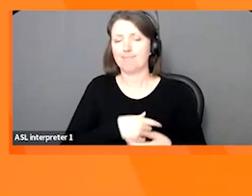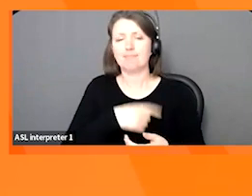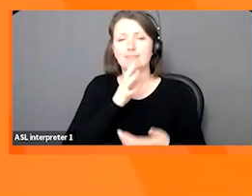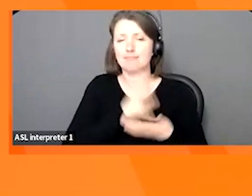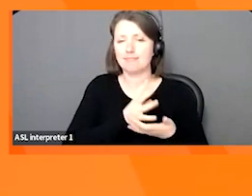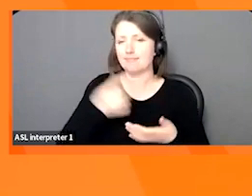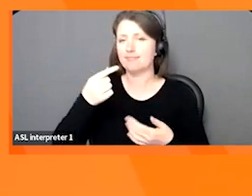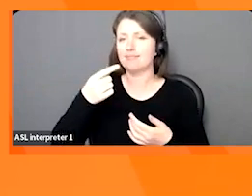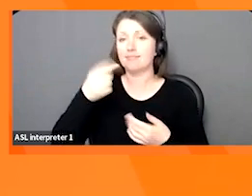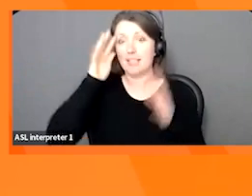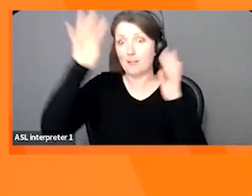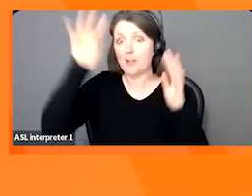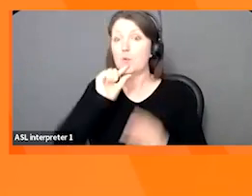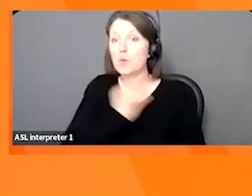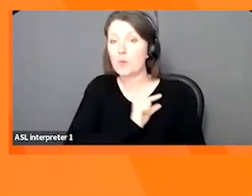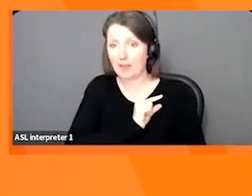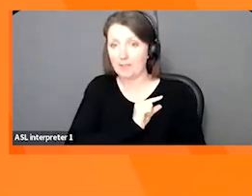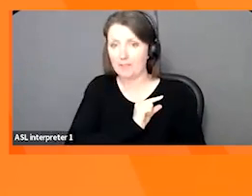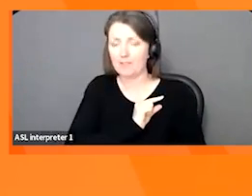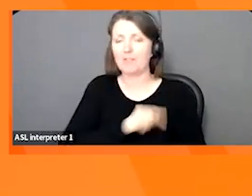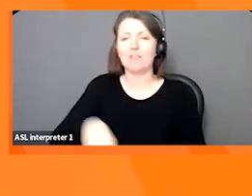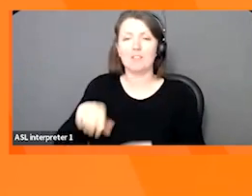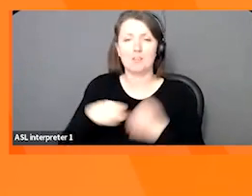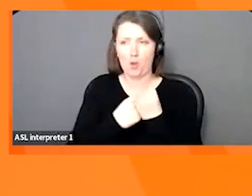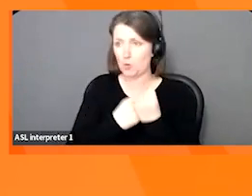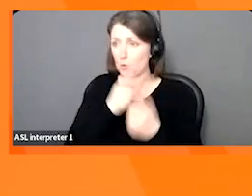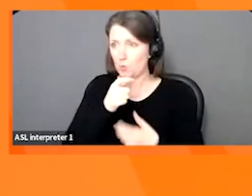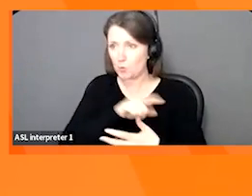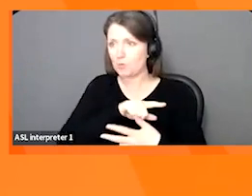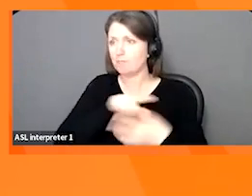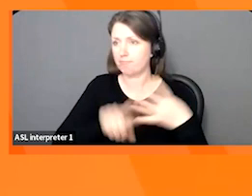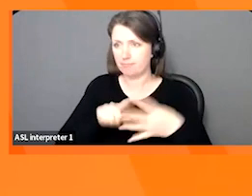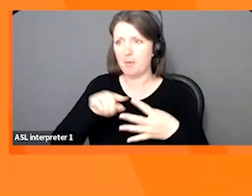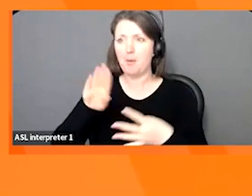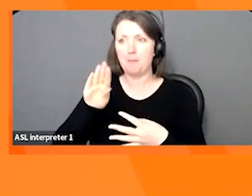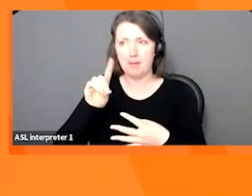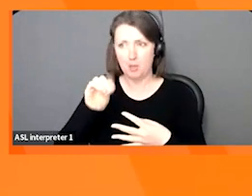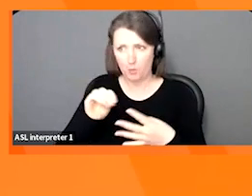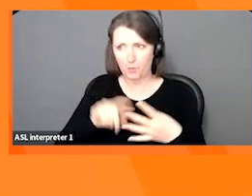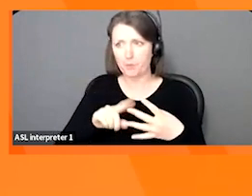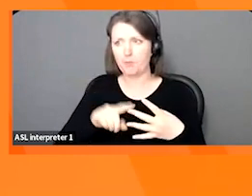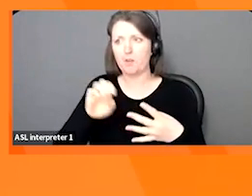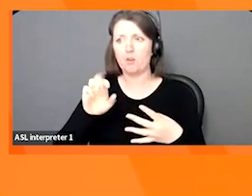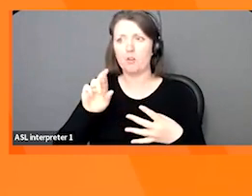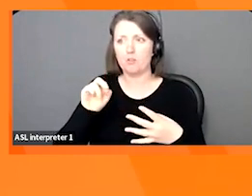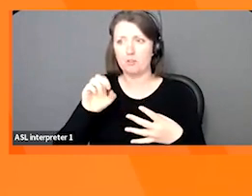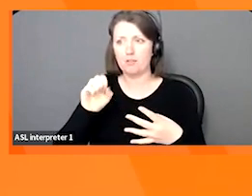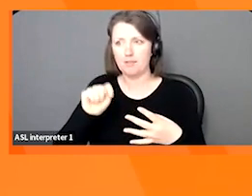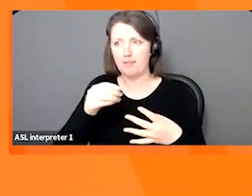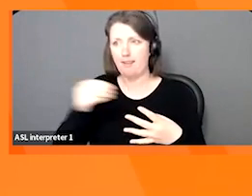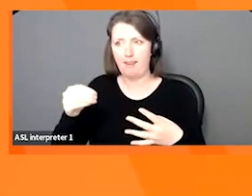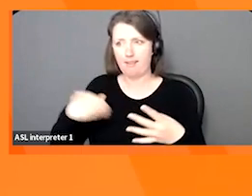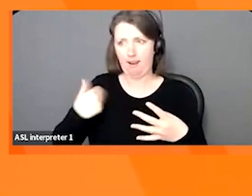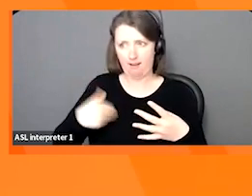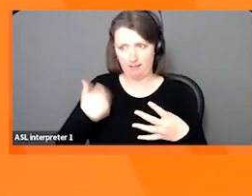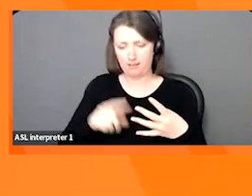Ernst & Young, Rees Informatica, Invest in Guelph, and BDO. We're so very grateful for their